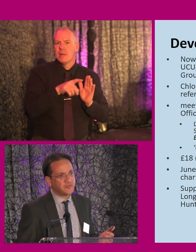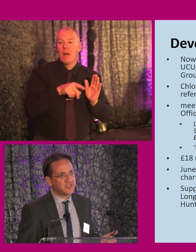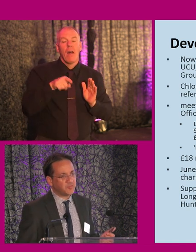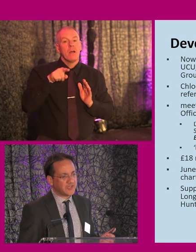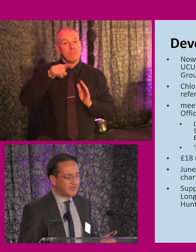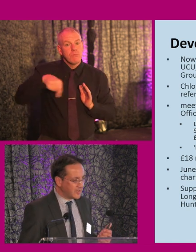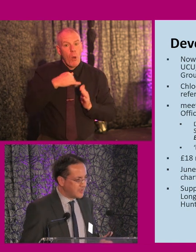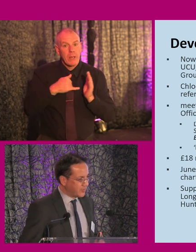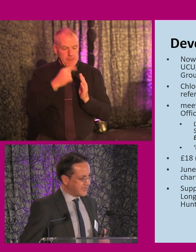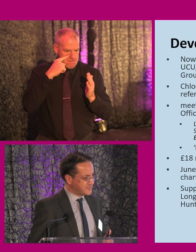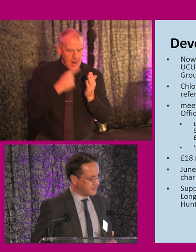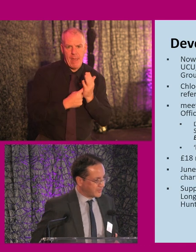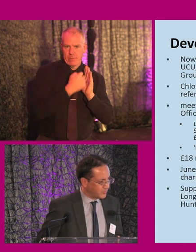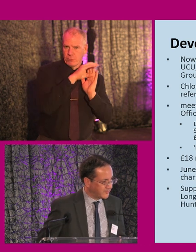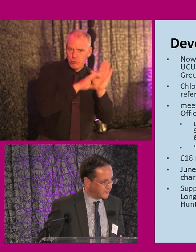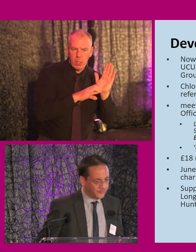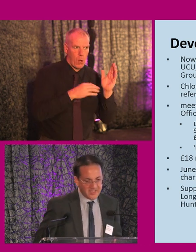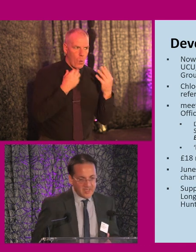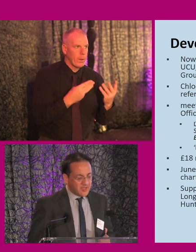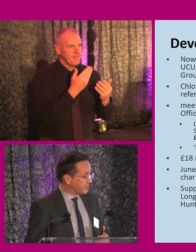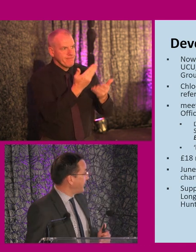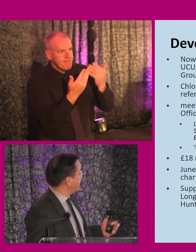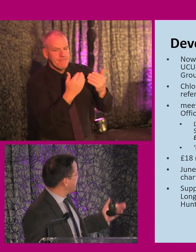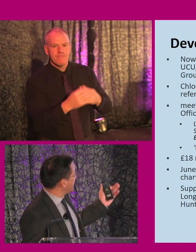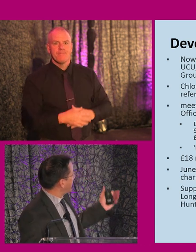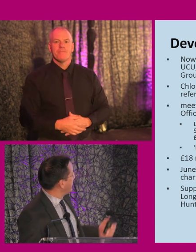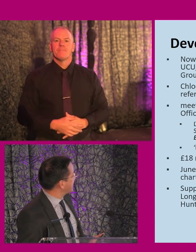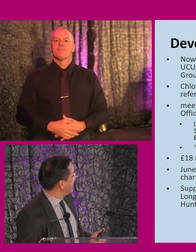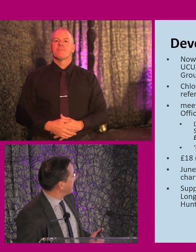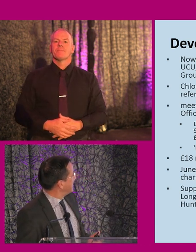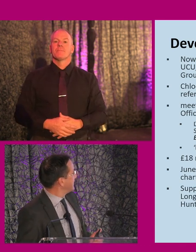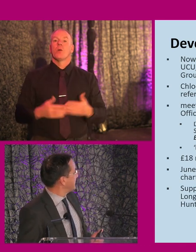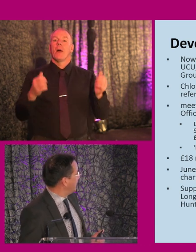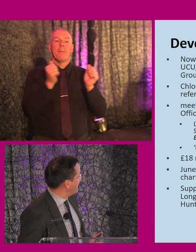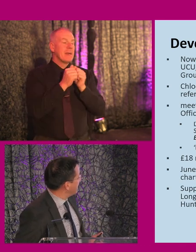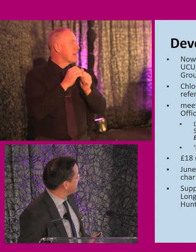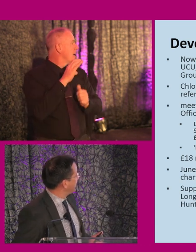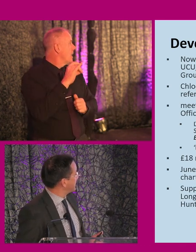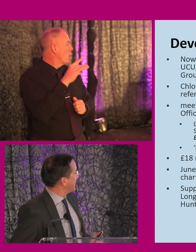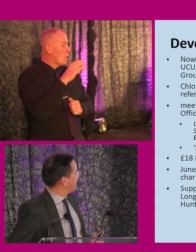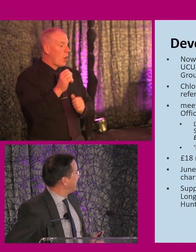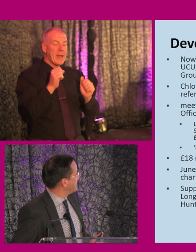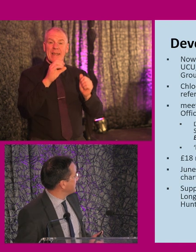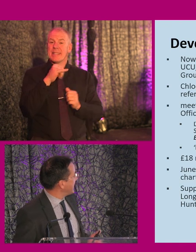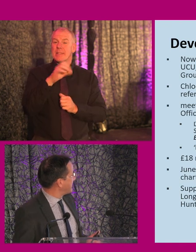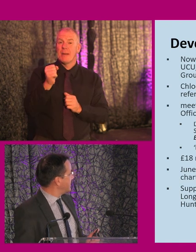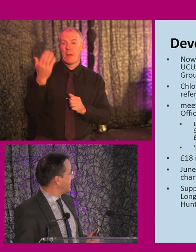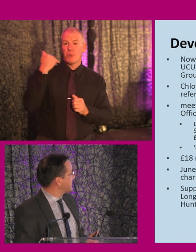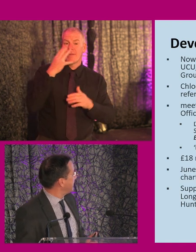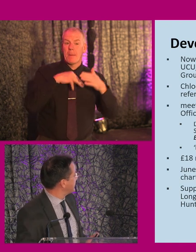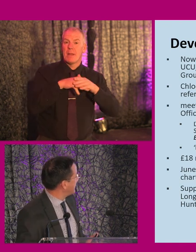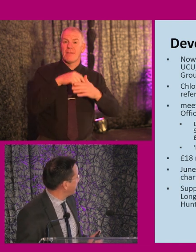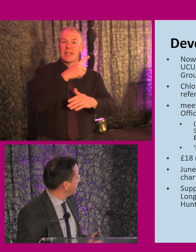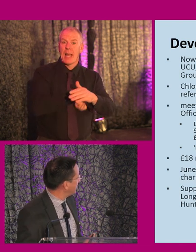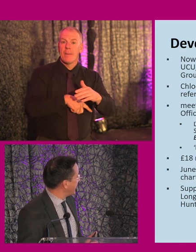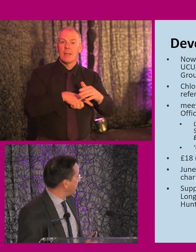genuinely believe what it is that we're calling for. So we've had meetings with Chloe Smith, who is the former Minister for Disabled People. She's now the Secretary